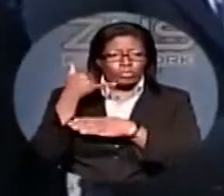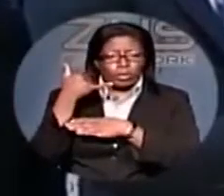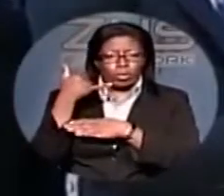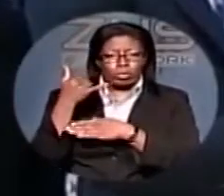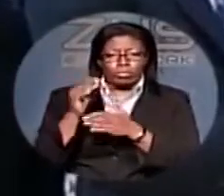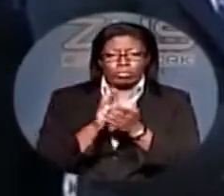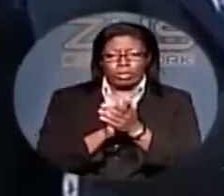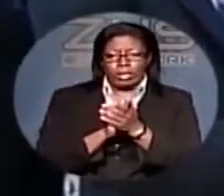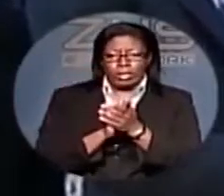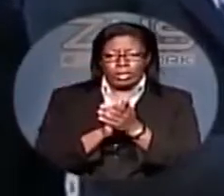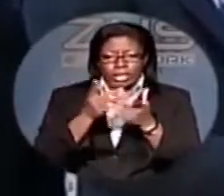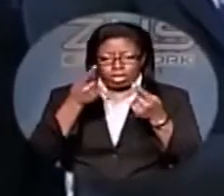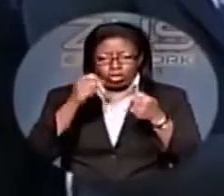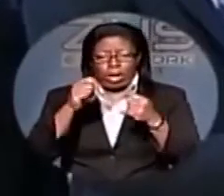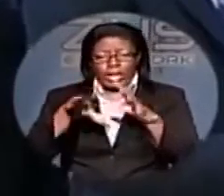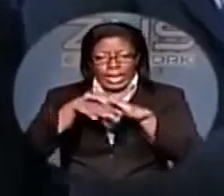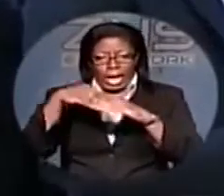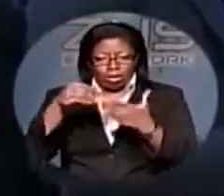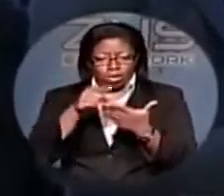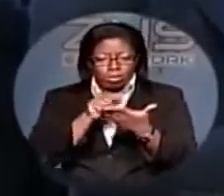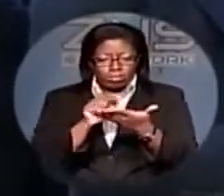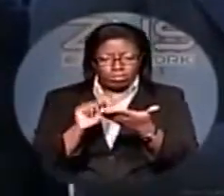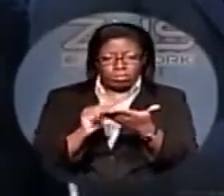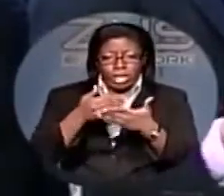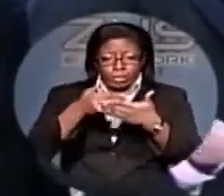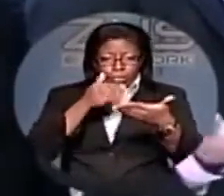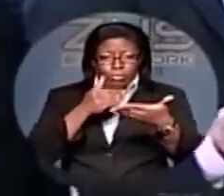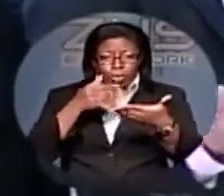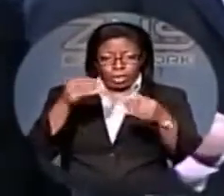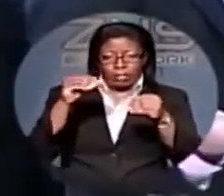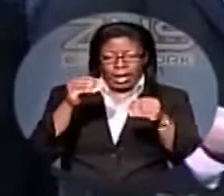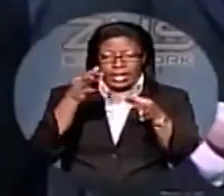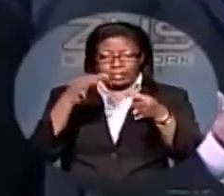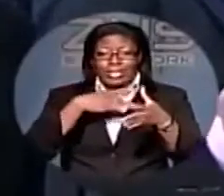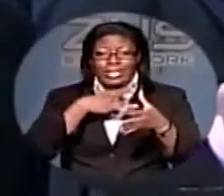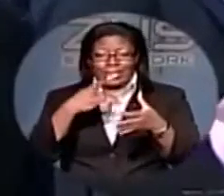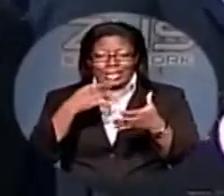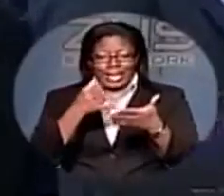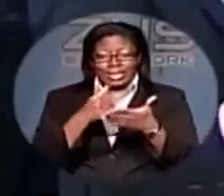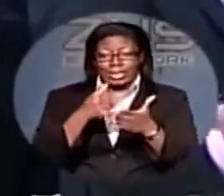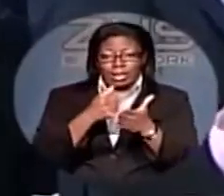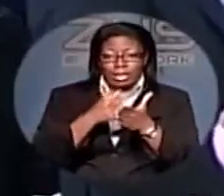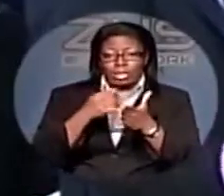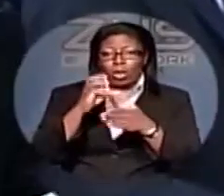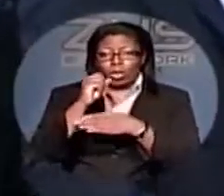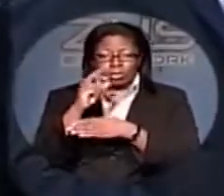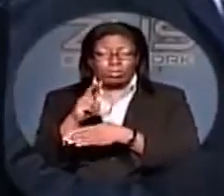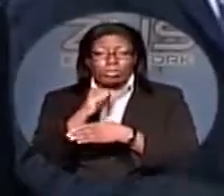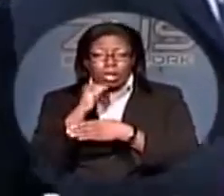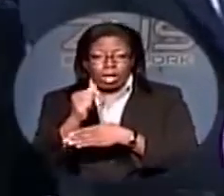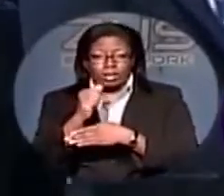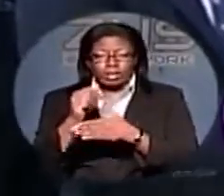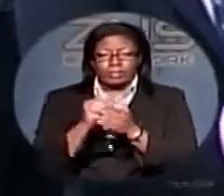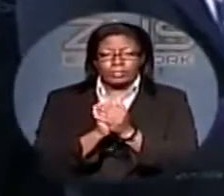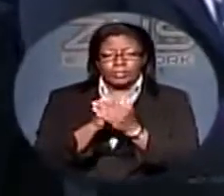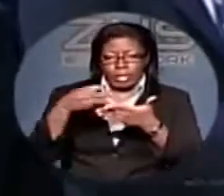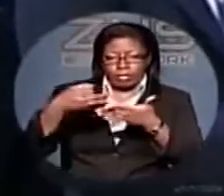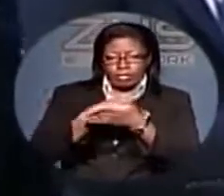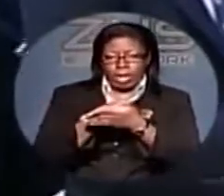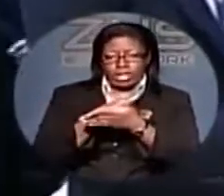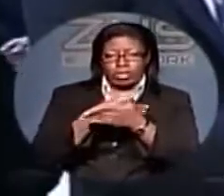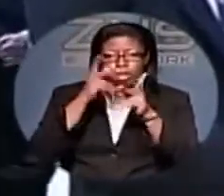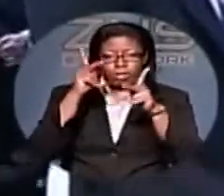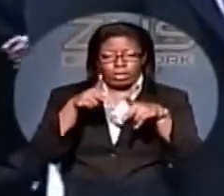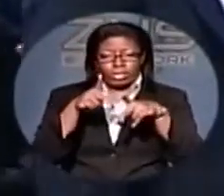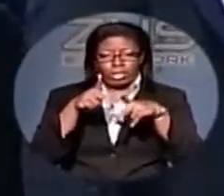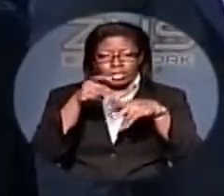surf on the phone and try it out before they buy it. I think people love the fact that it's nice and airy and fresh. We haven't got our people hidden behind